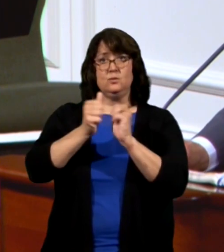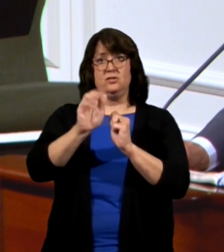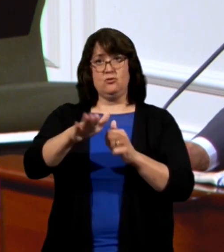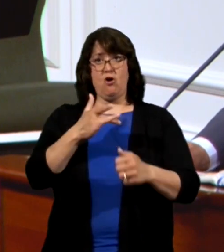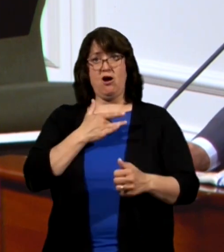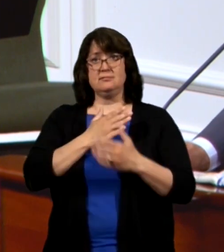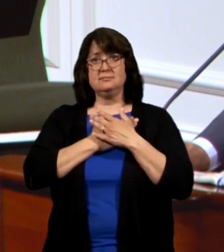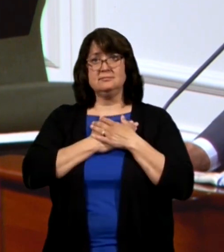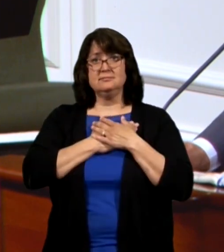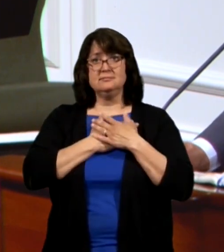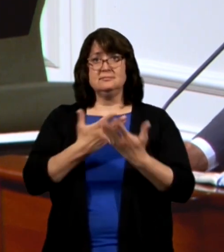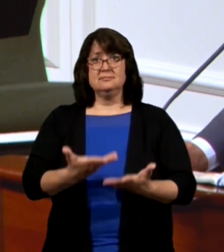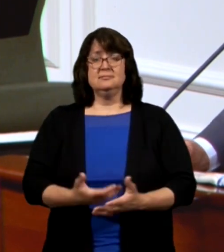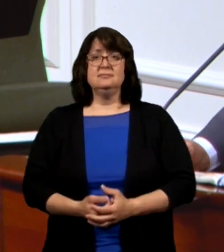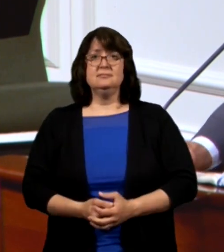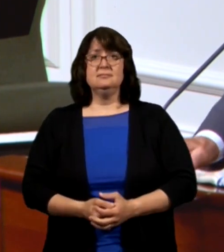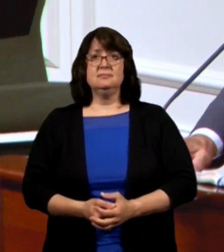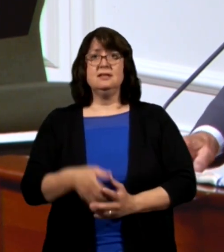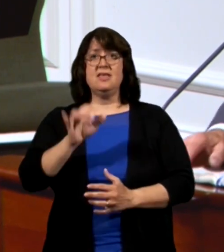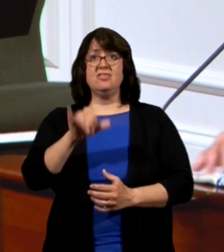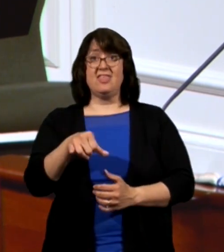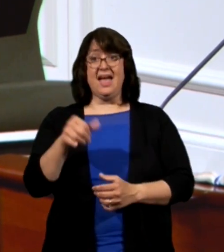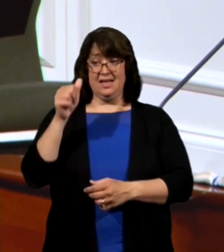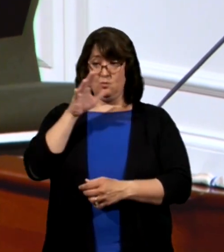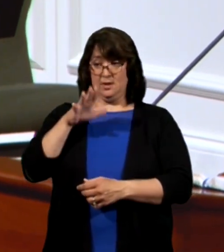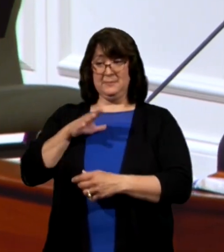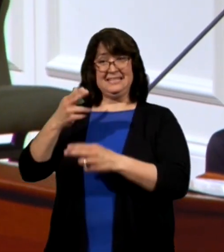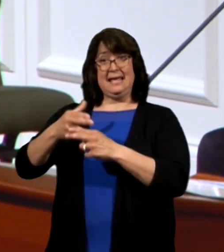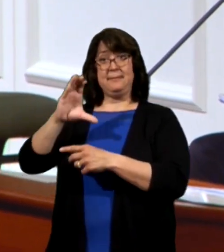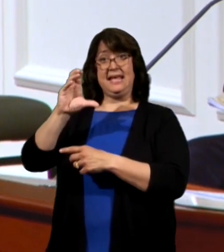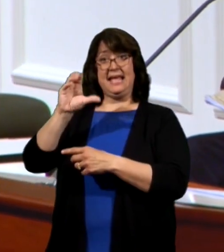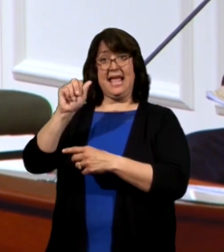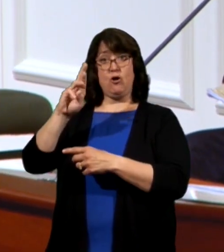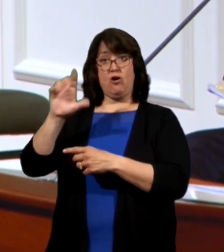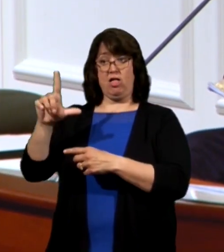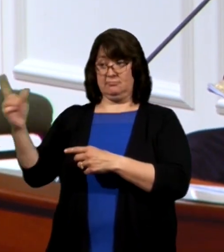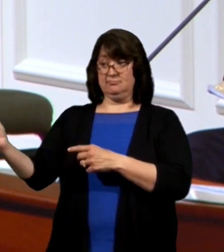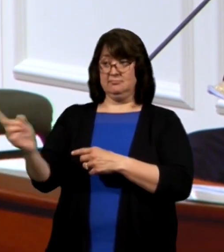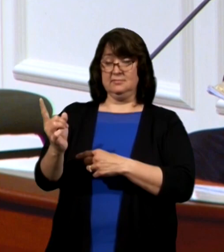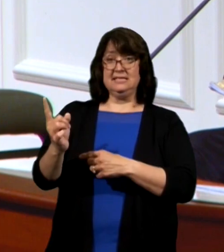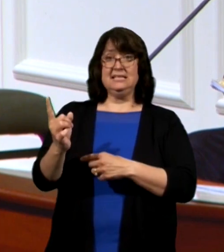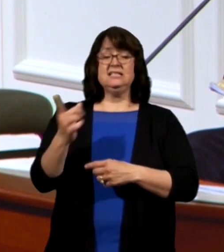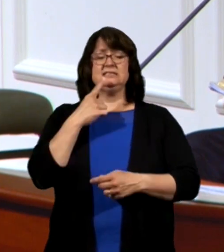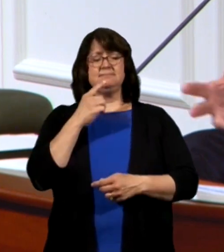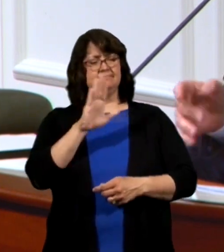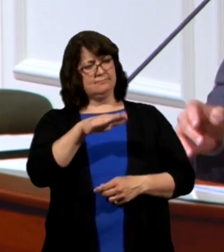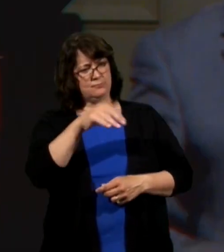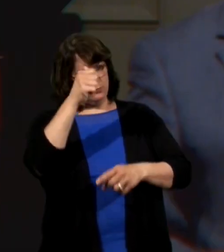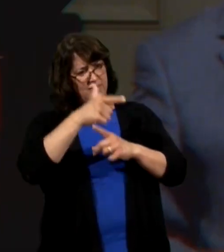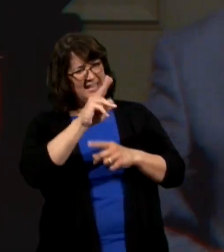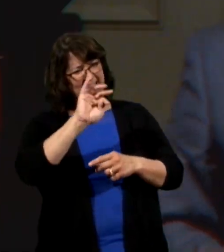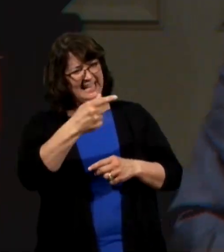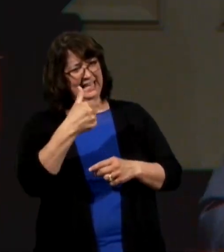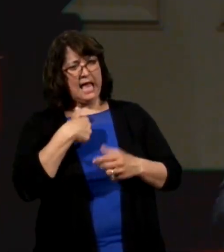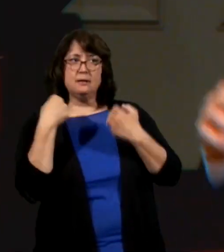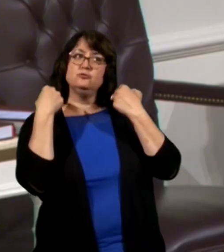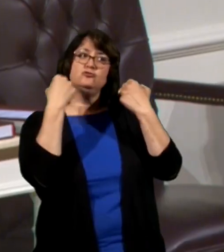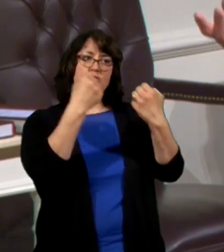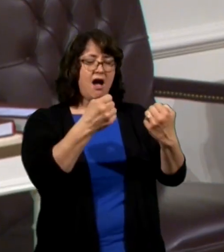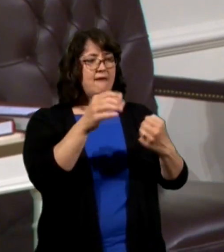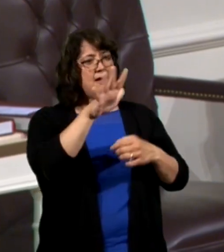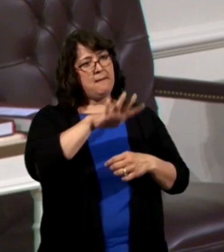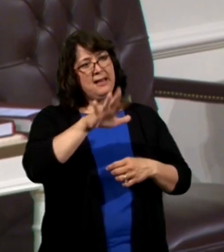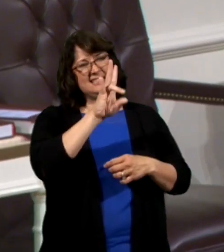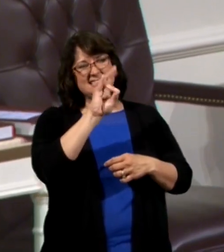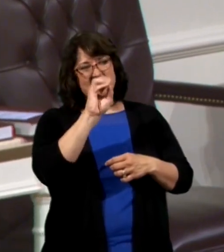heart that same carol said to me brother King you know I'm driving almost 70